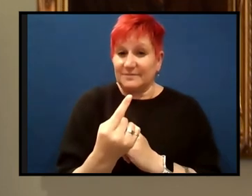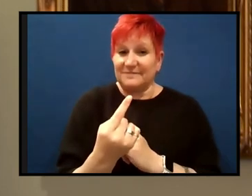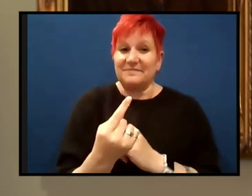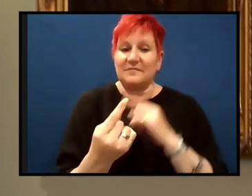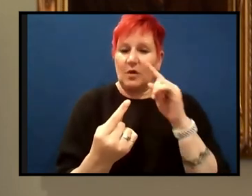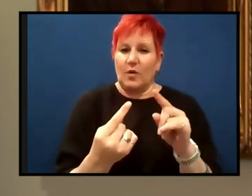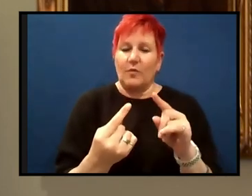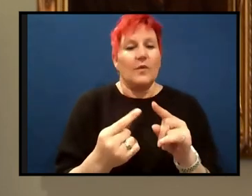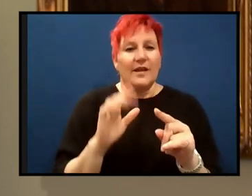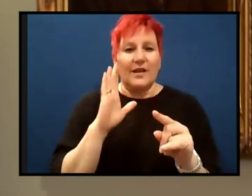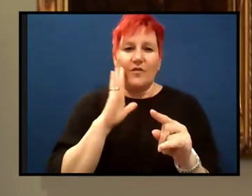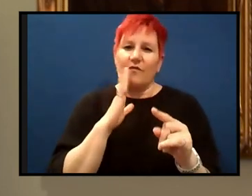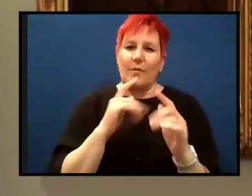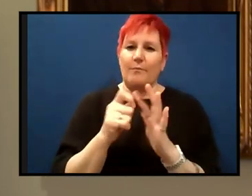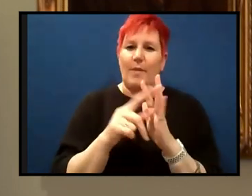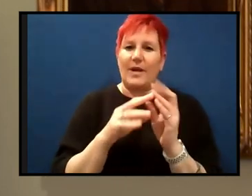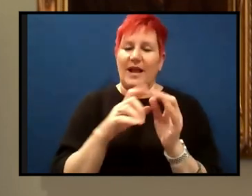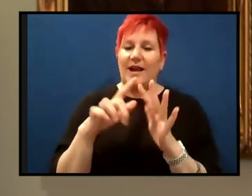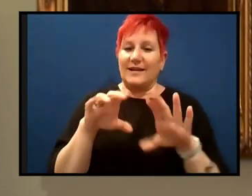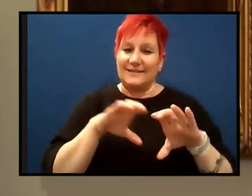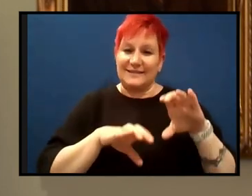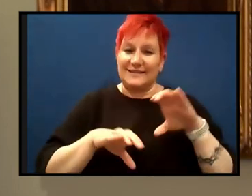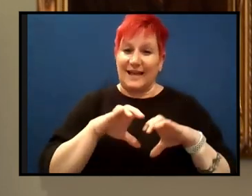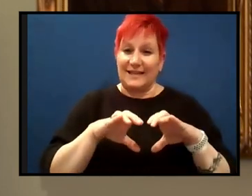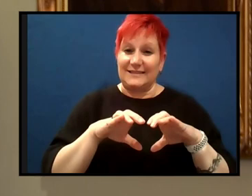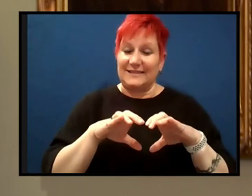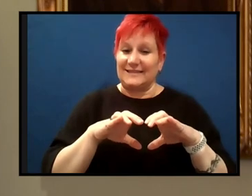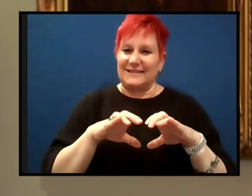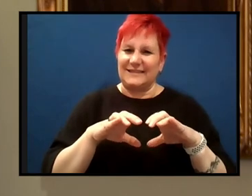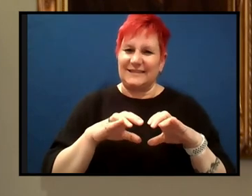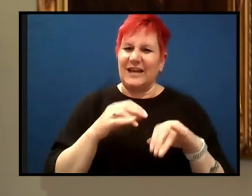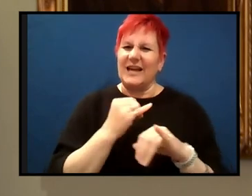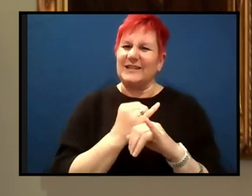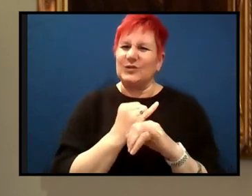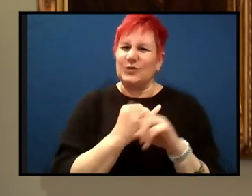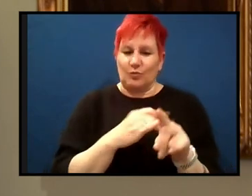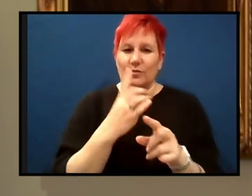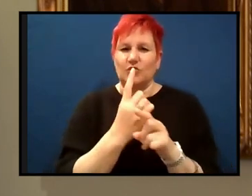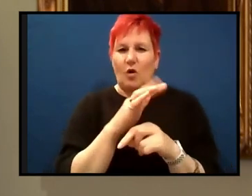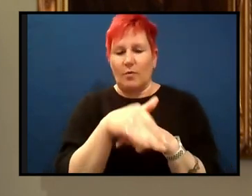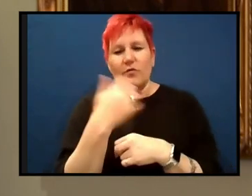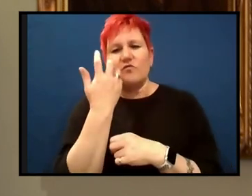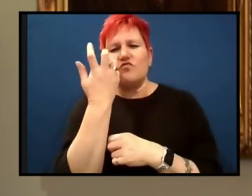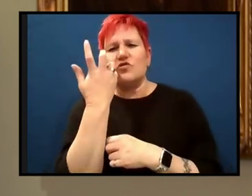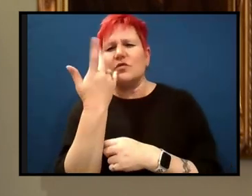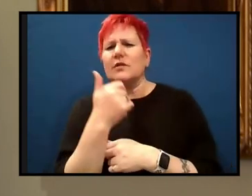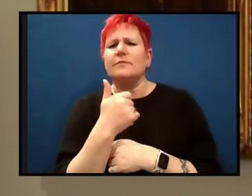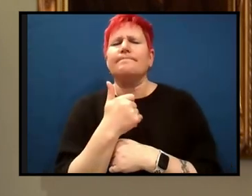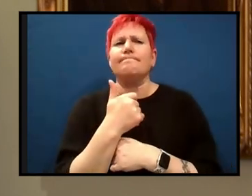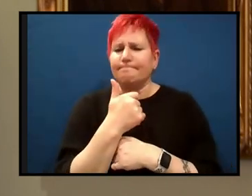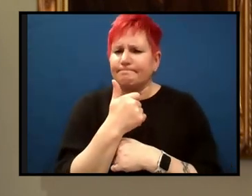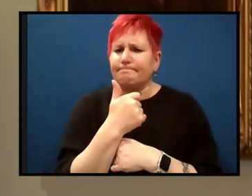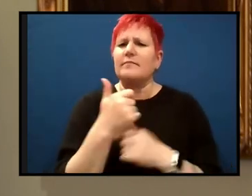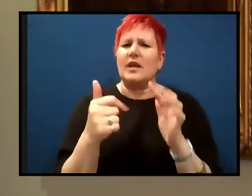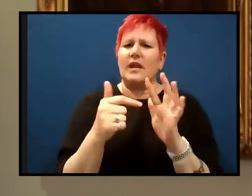finest public science engagement institutions who are going to talk to us about the future of environmental adaptation in Victoria.